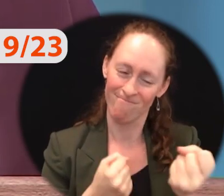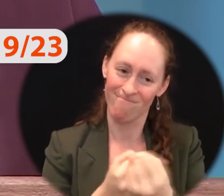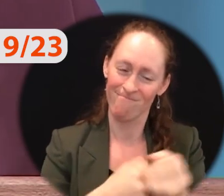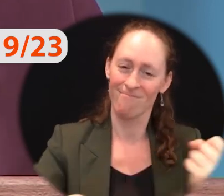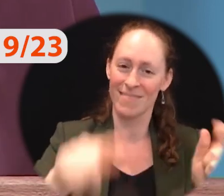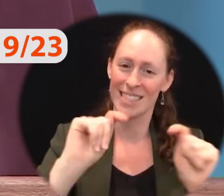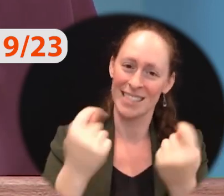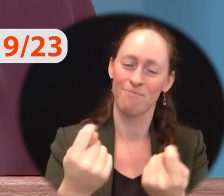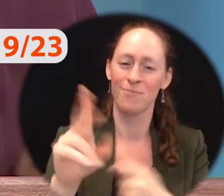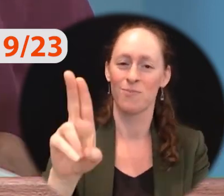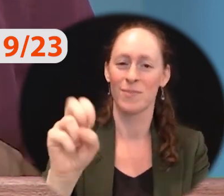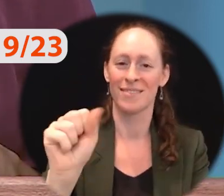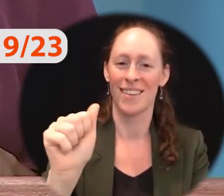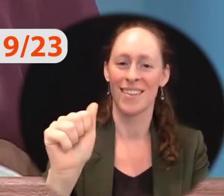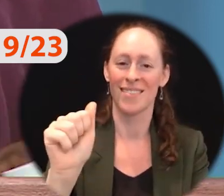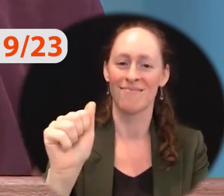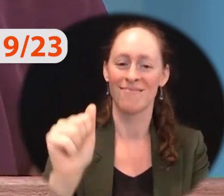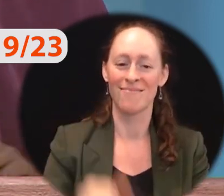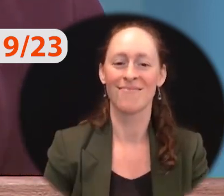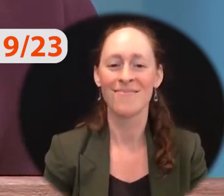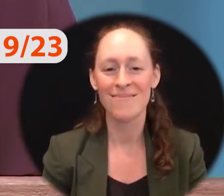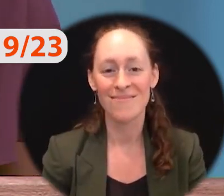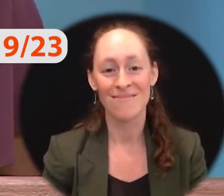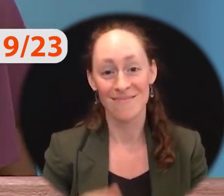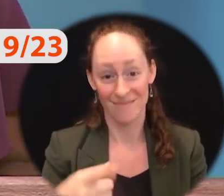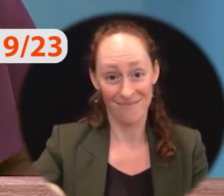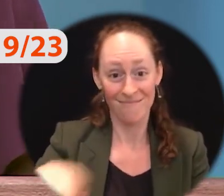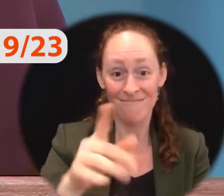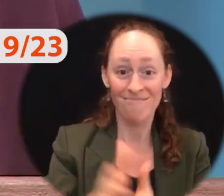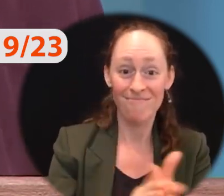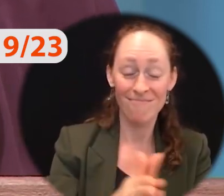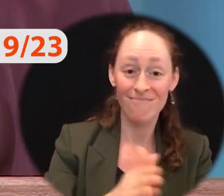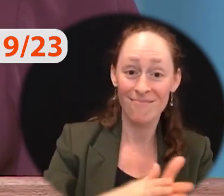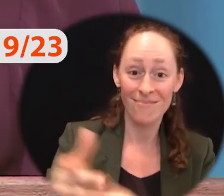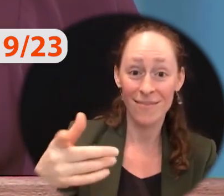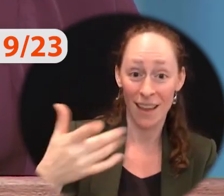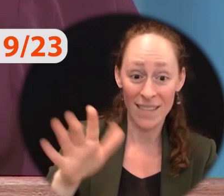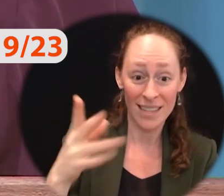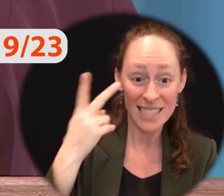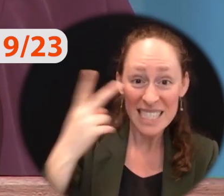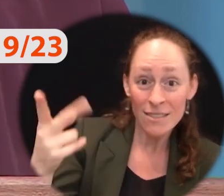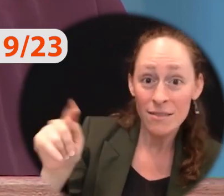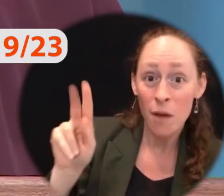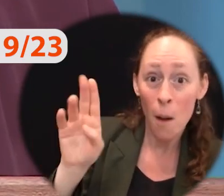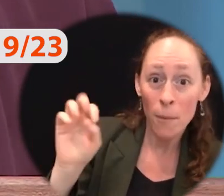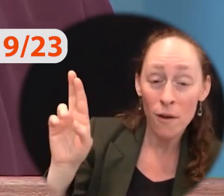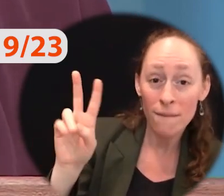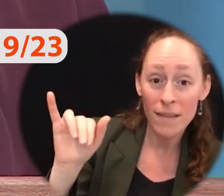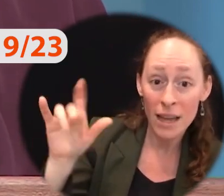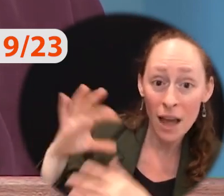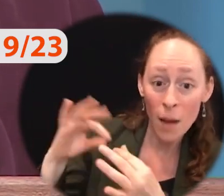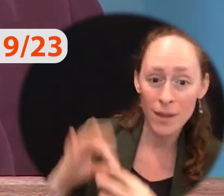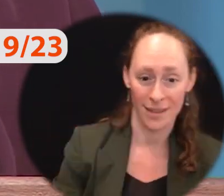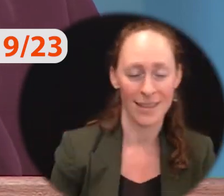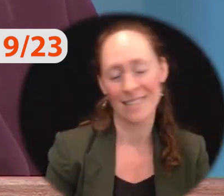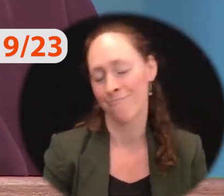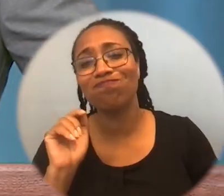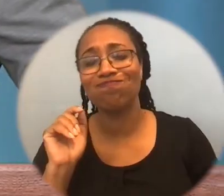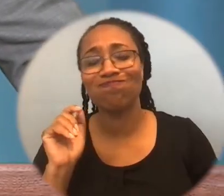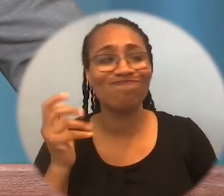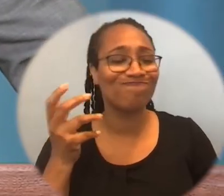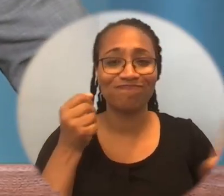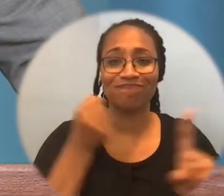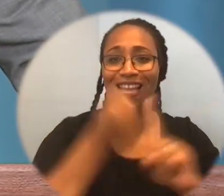I know you guys were probably waiting for a Tuberville topper, but I don't have one for you today. Amr, hi, good to see you.